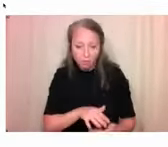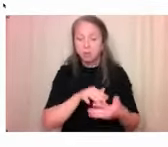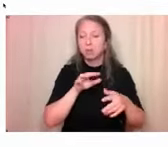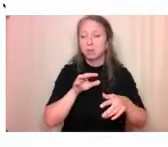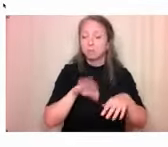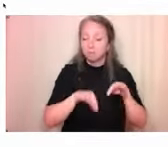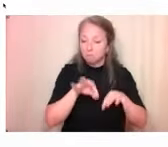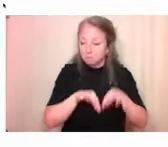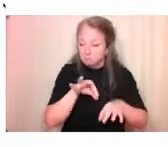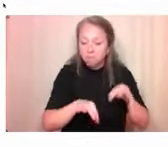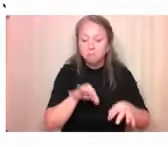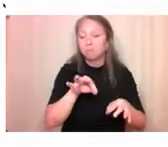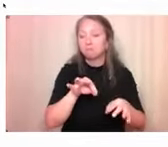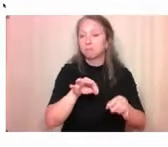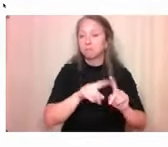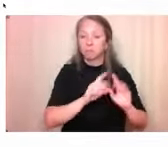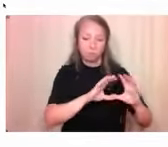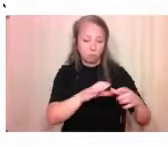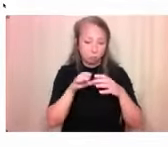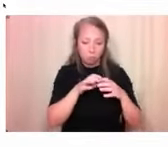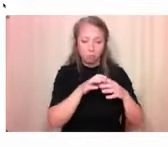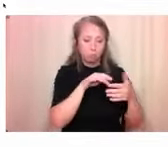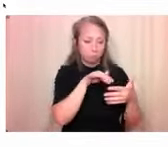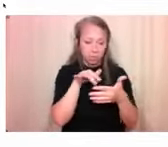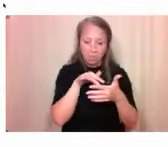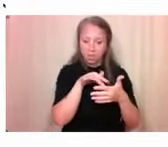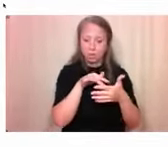groups of persons with accessibility needs.